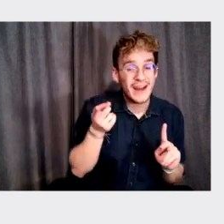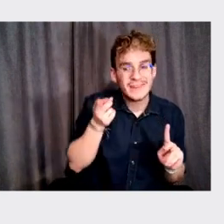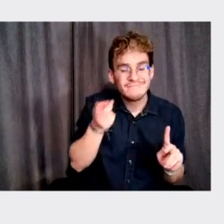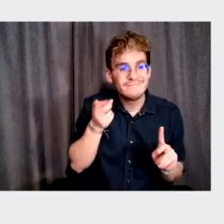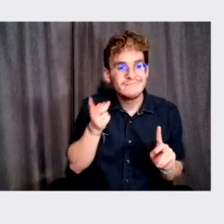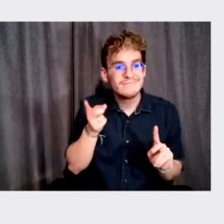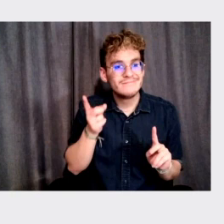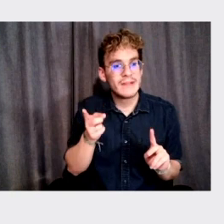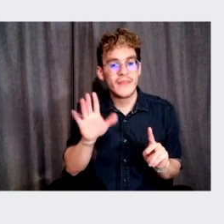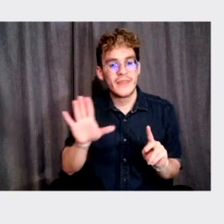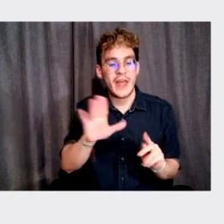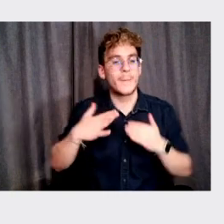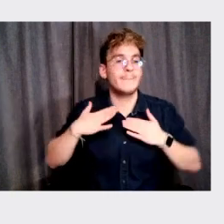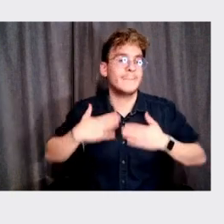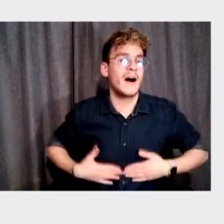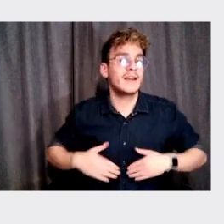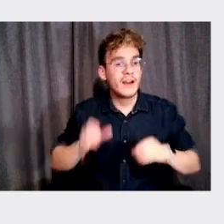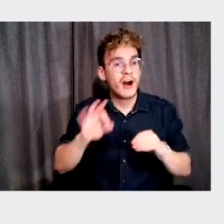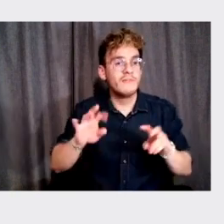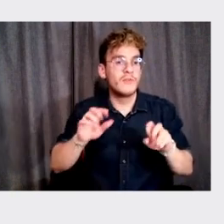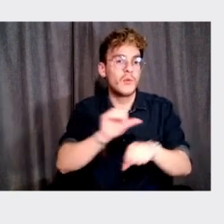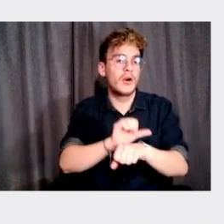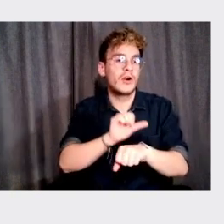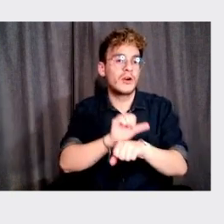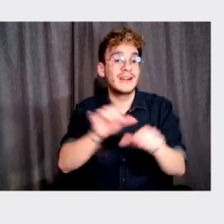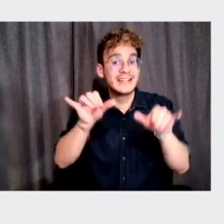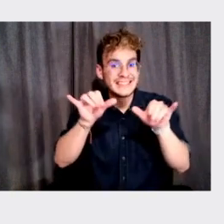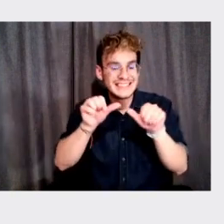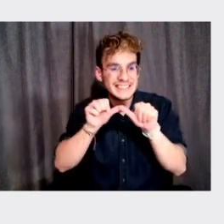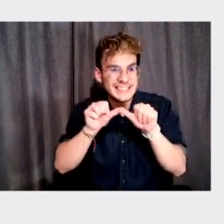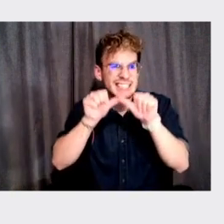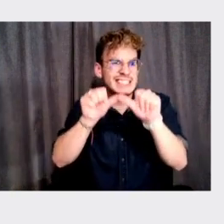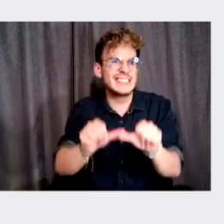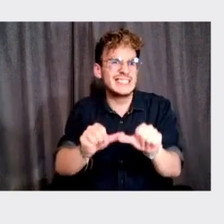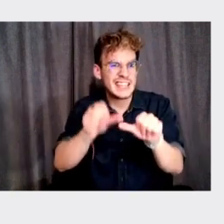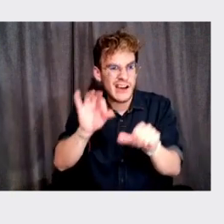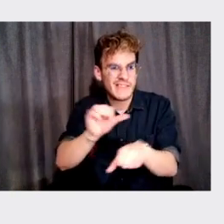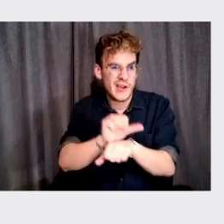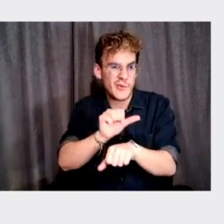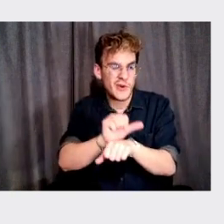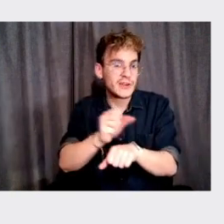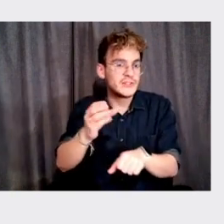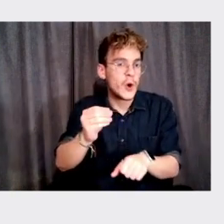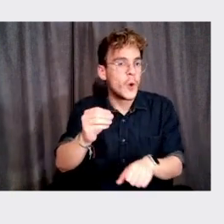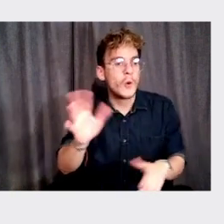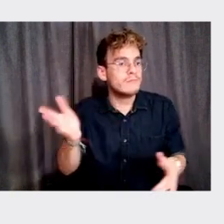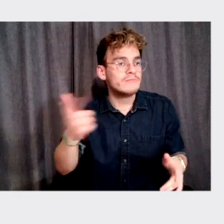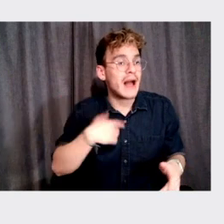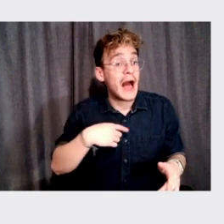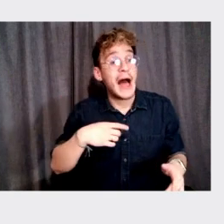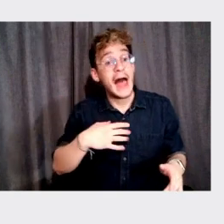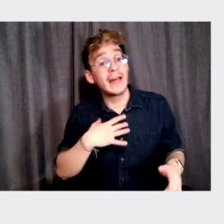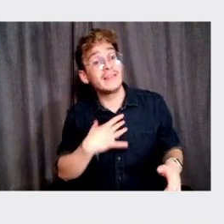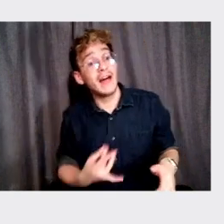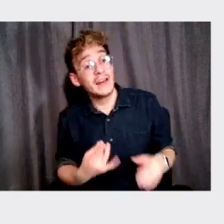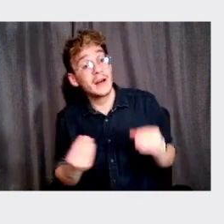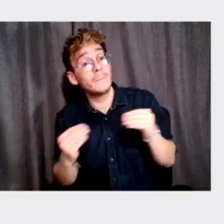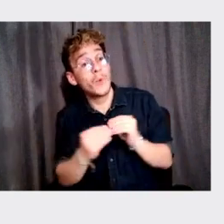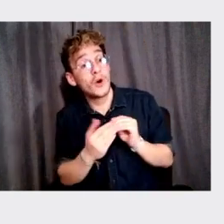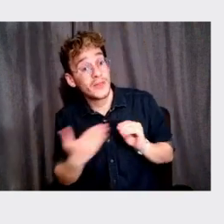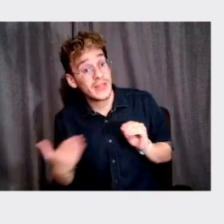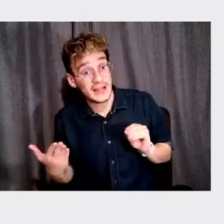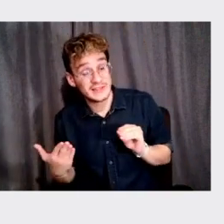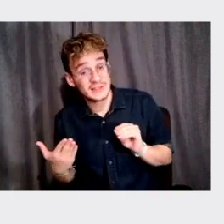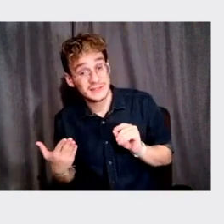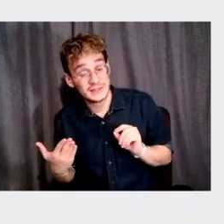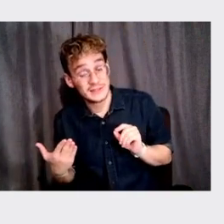the body of work, uh, and the consistency of the body of work. So in other words, like, I think I like more things from them